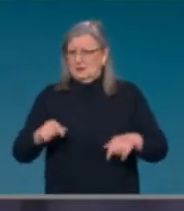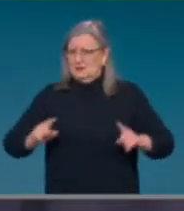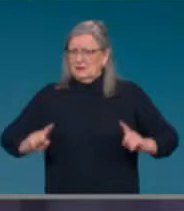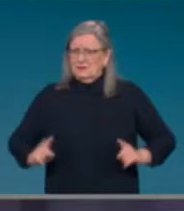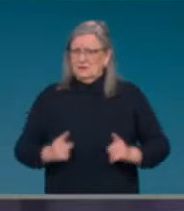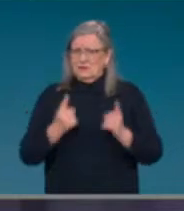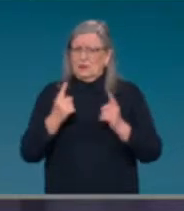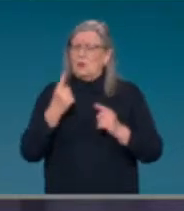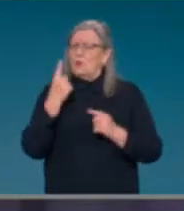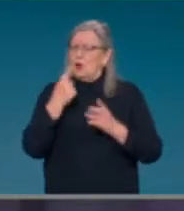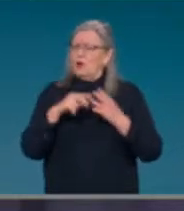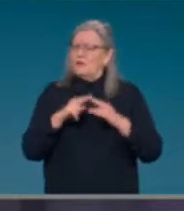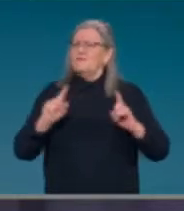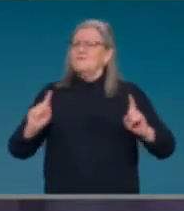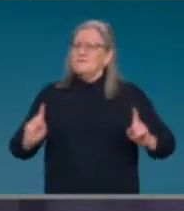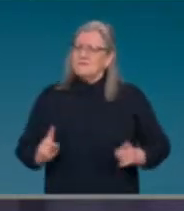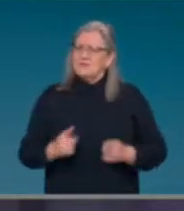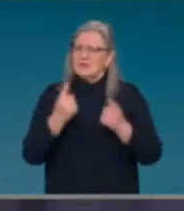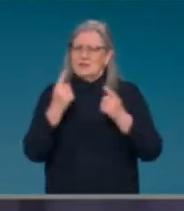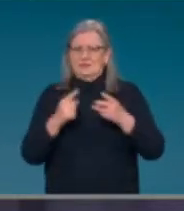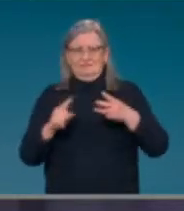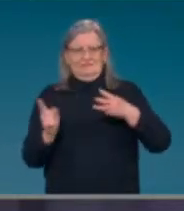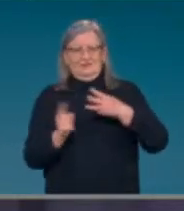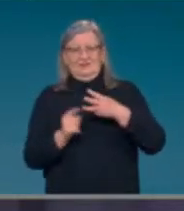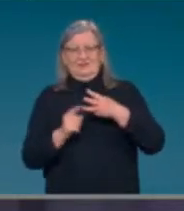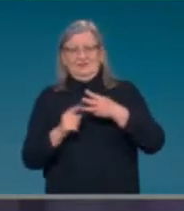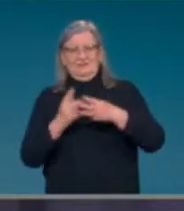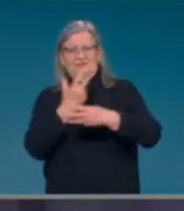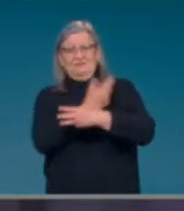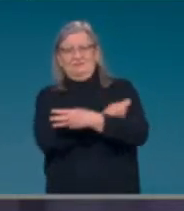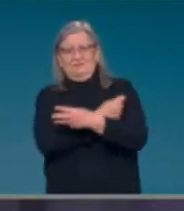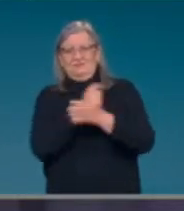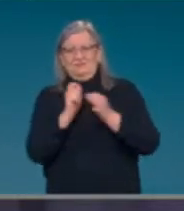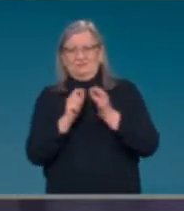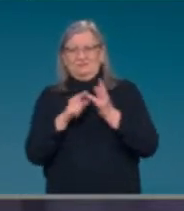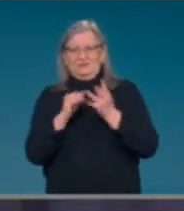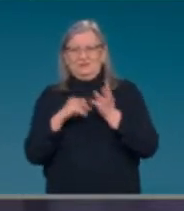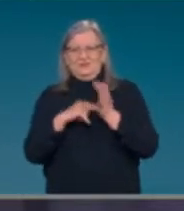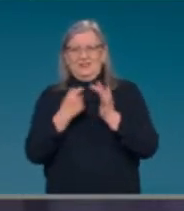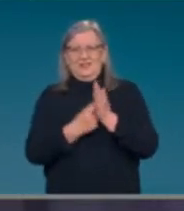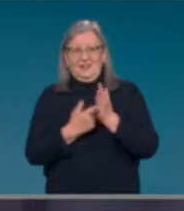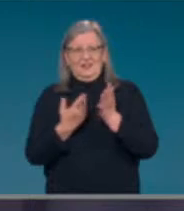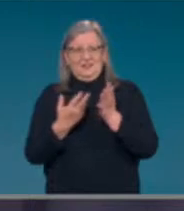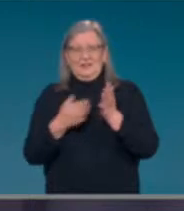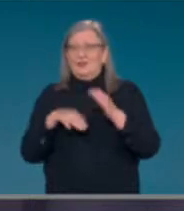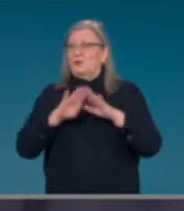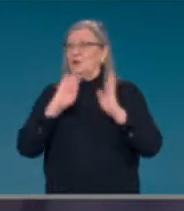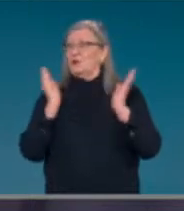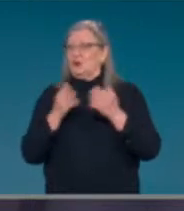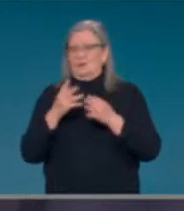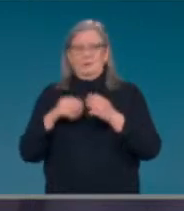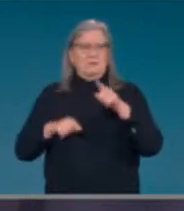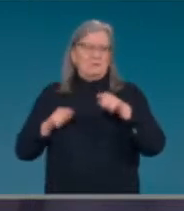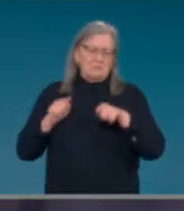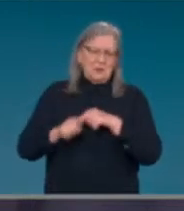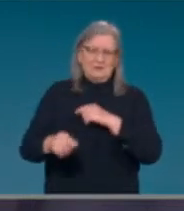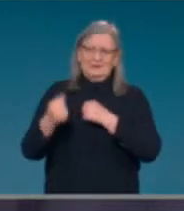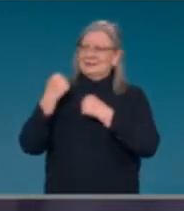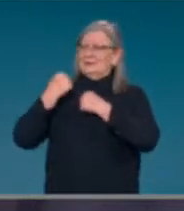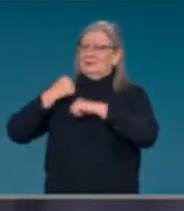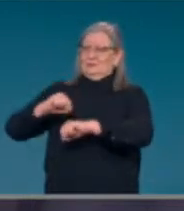we will be one of the most protected countries in the world. In terms of the tennis, pretty simple position, and that is